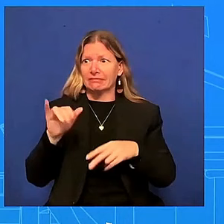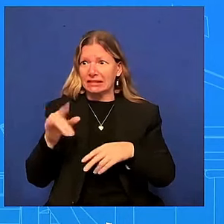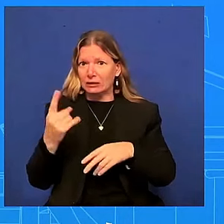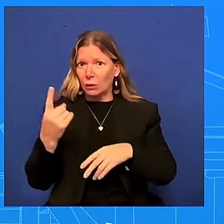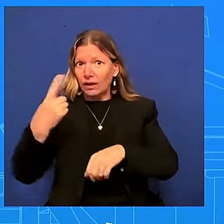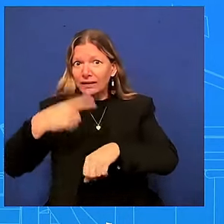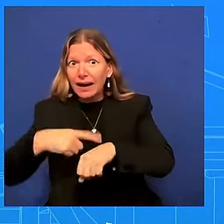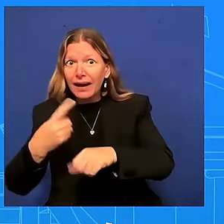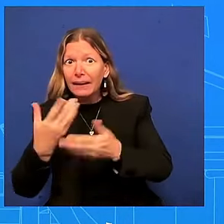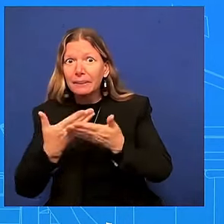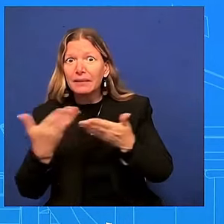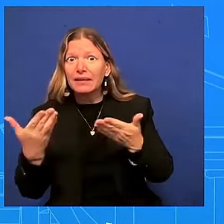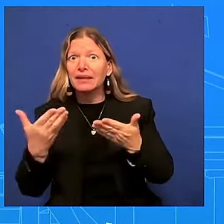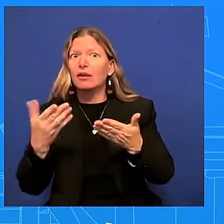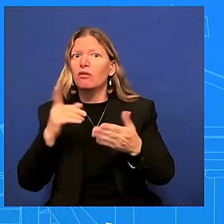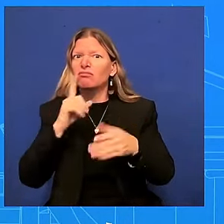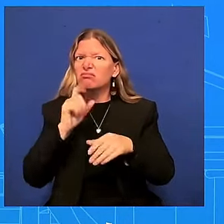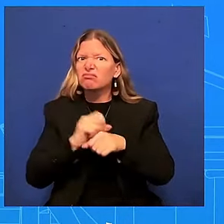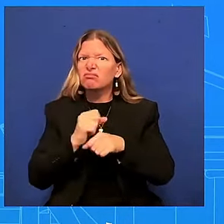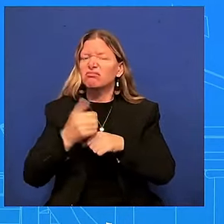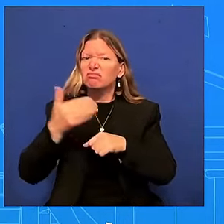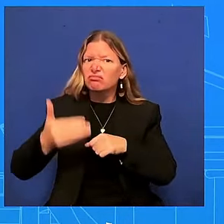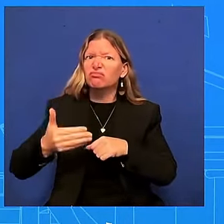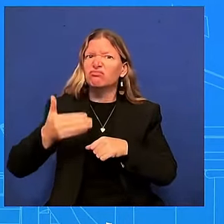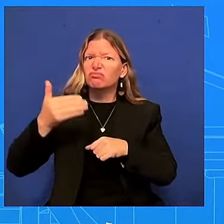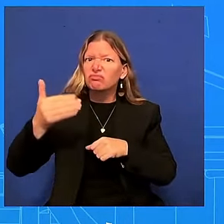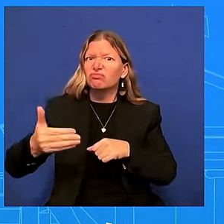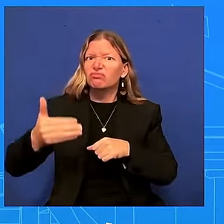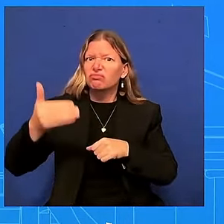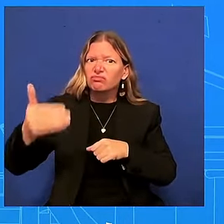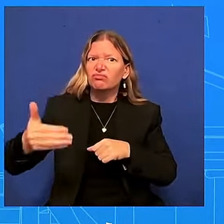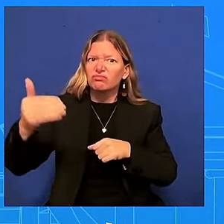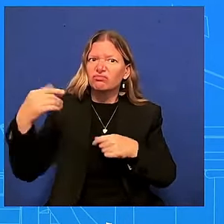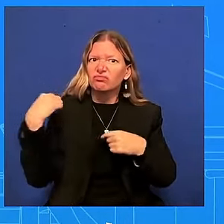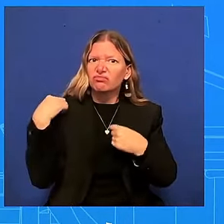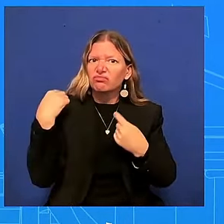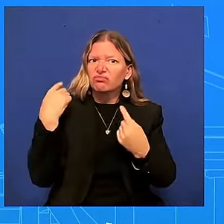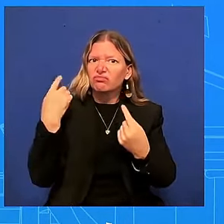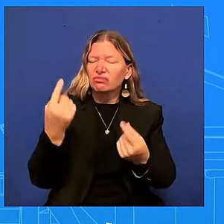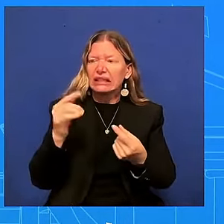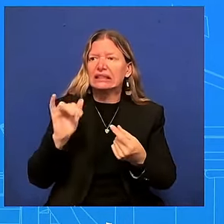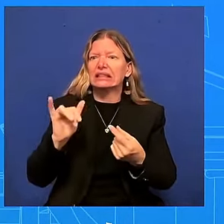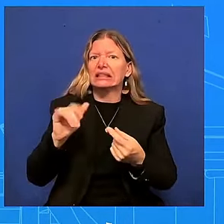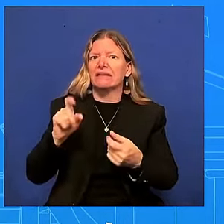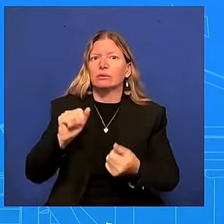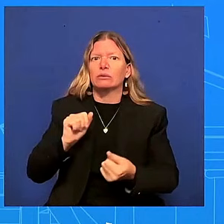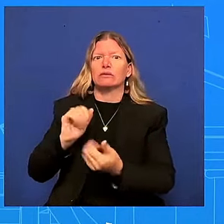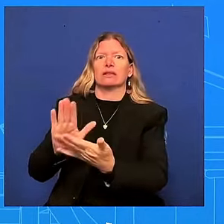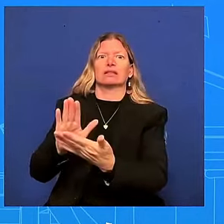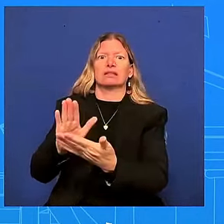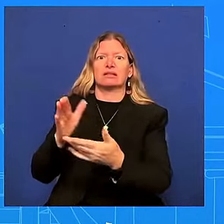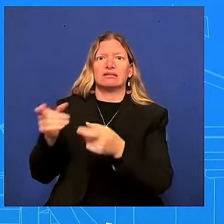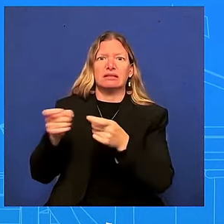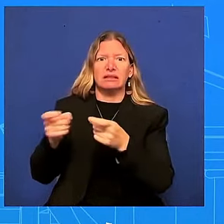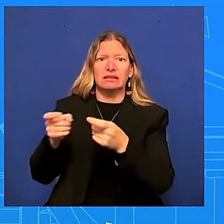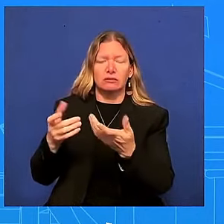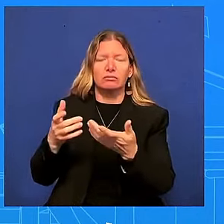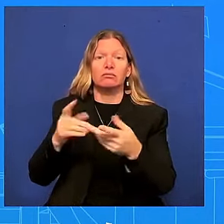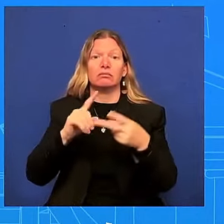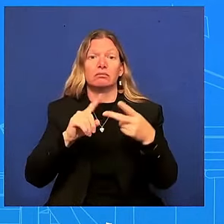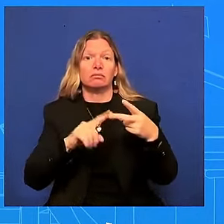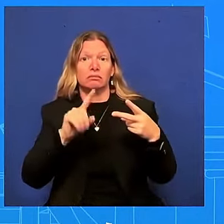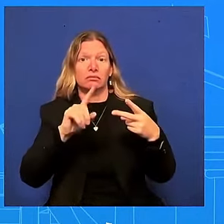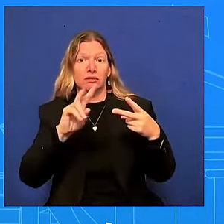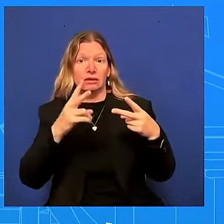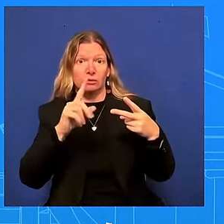has been happening for a know a longer time that we need to deal with and the second question is you know you're getting you're going you're going